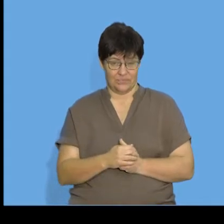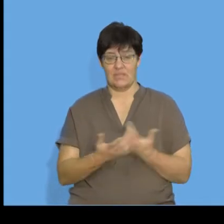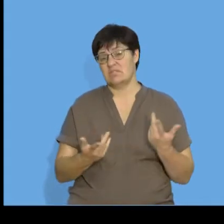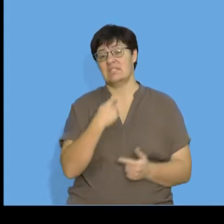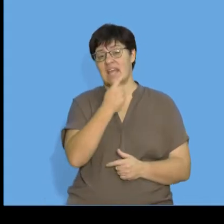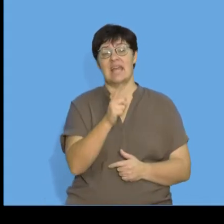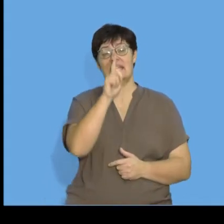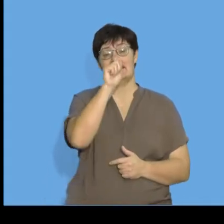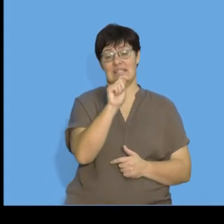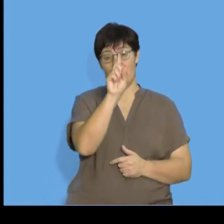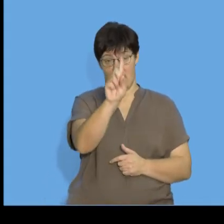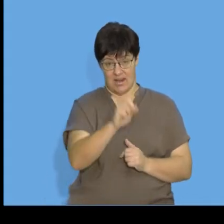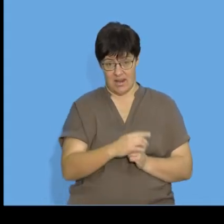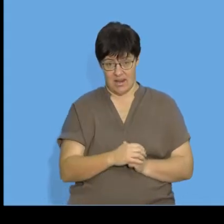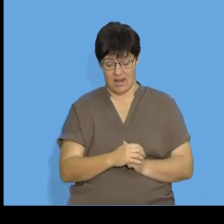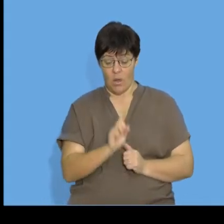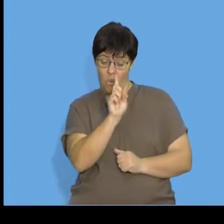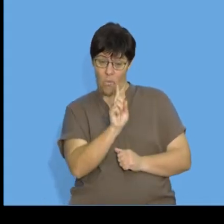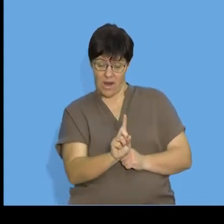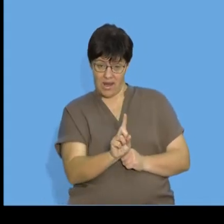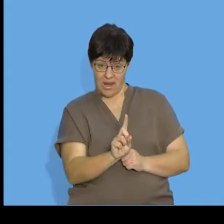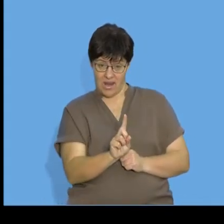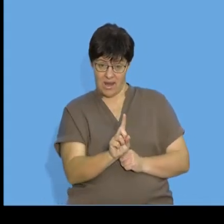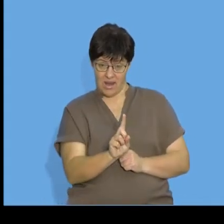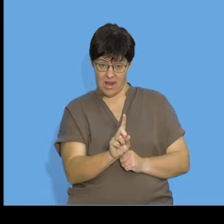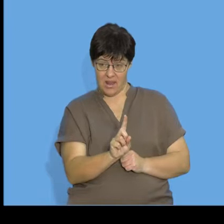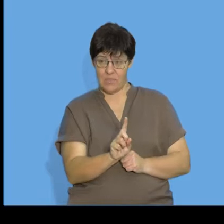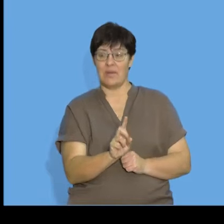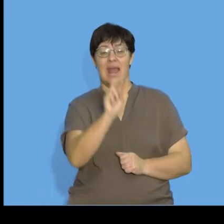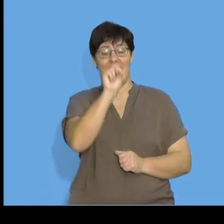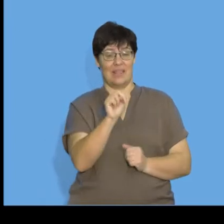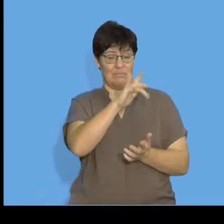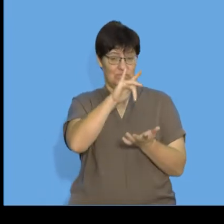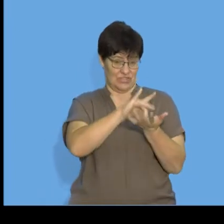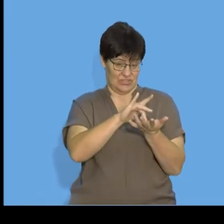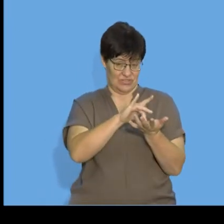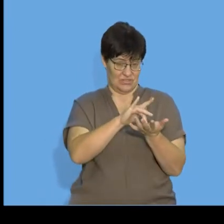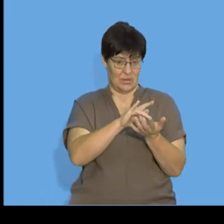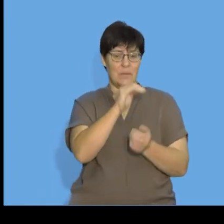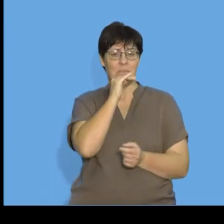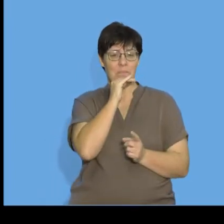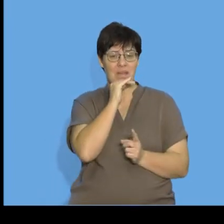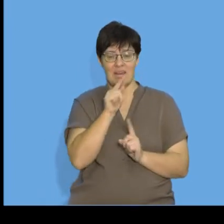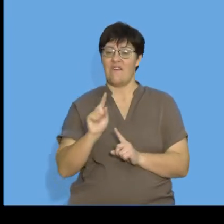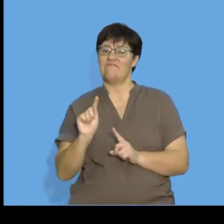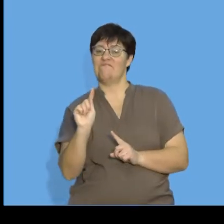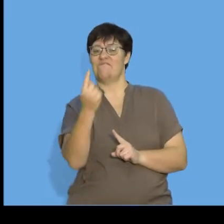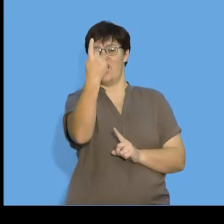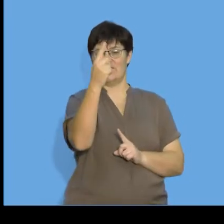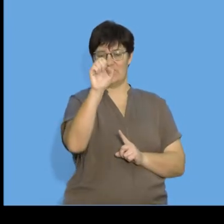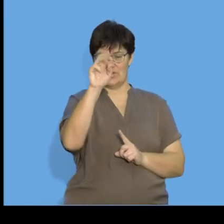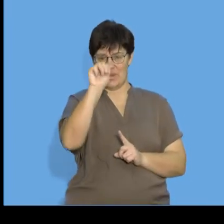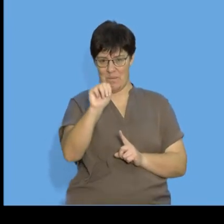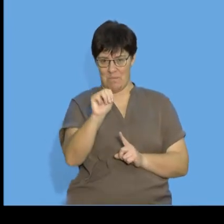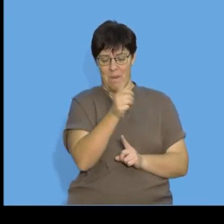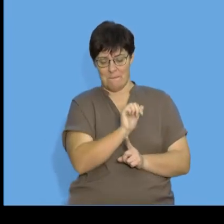T1, and we can see here that 1 is in the nth position, that means that it's the first term